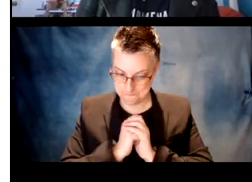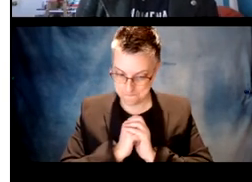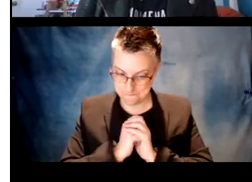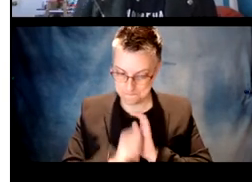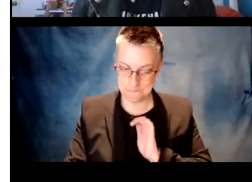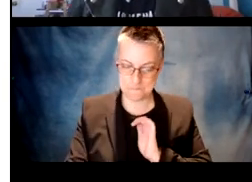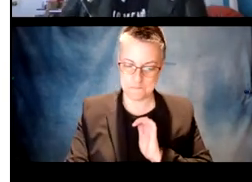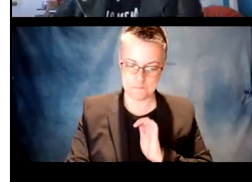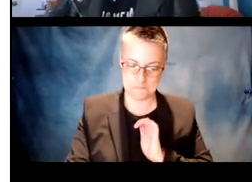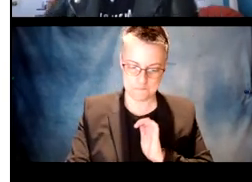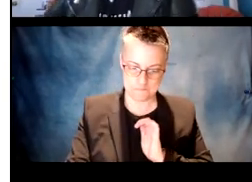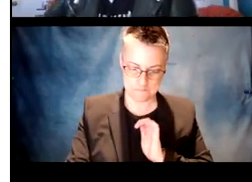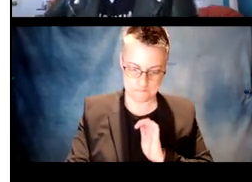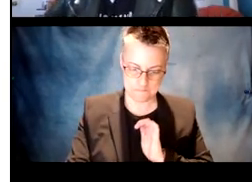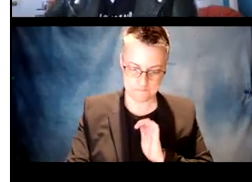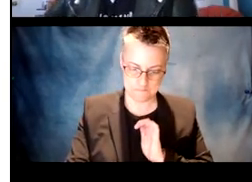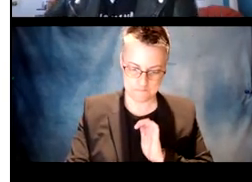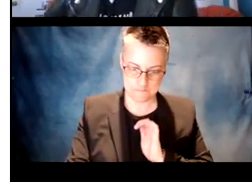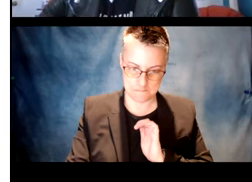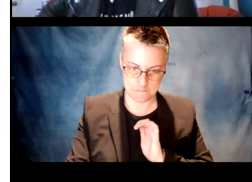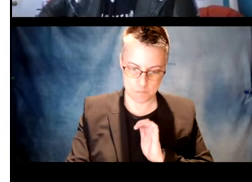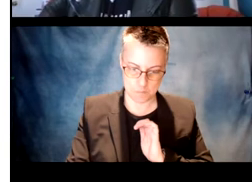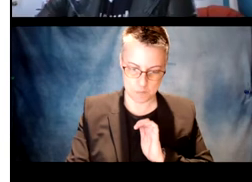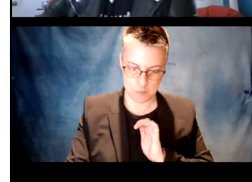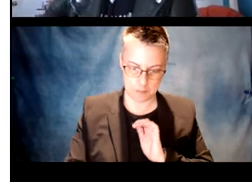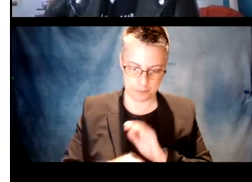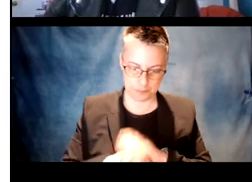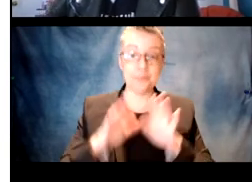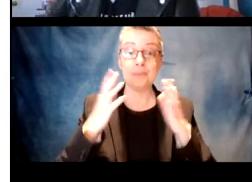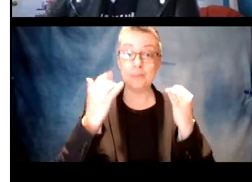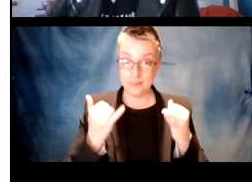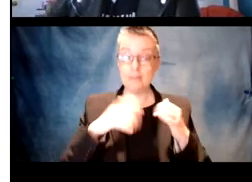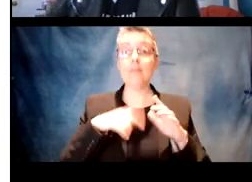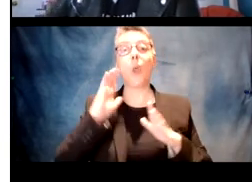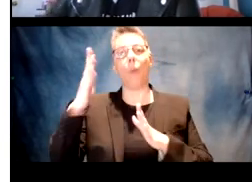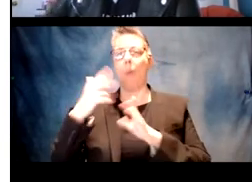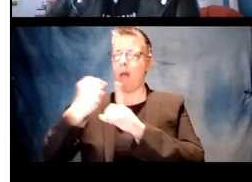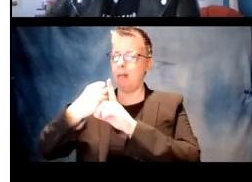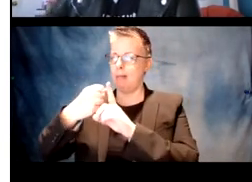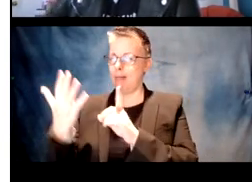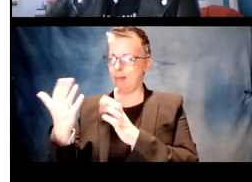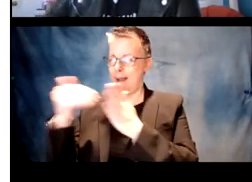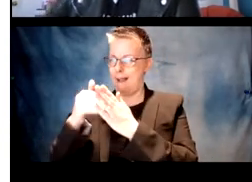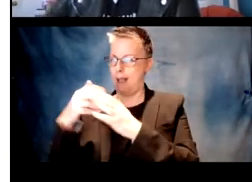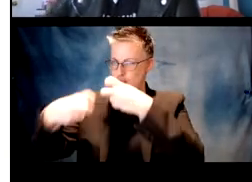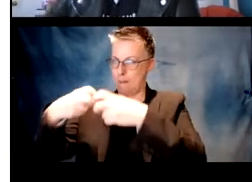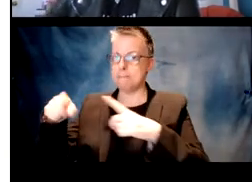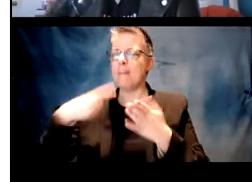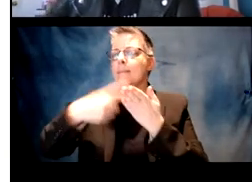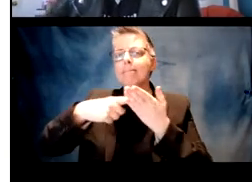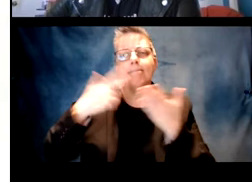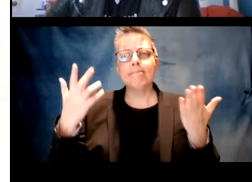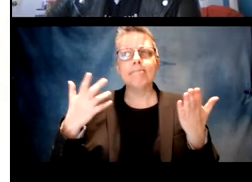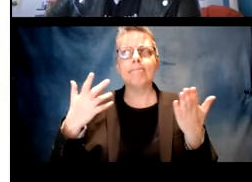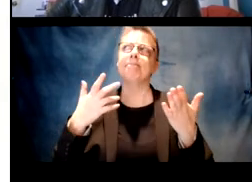Okay. Okay. Okay. to kind of, before we get back to re-examining the problem here,